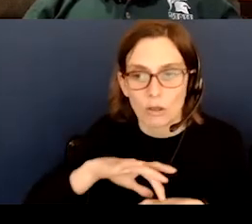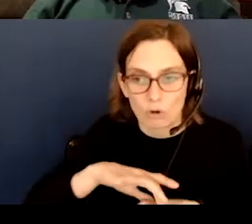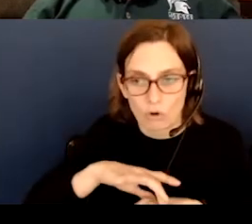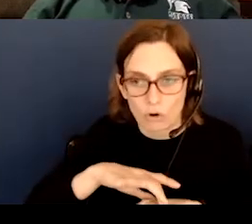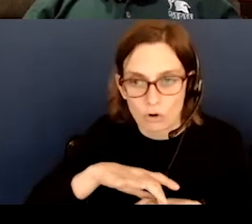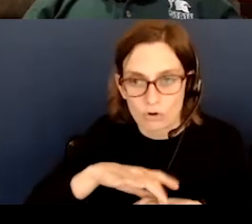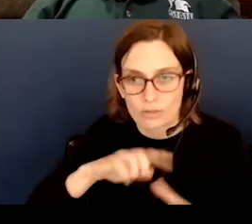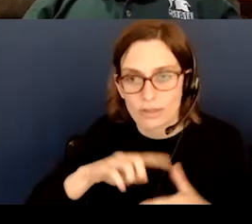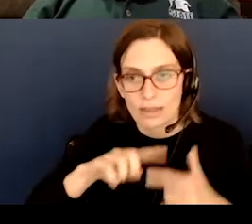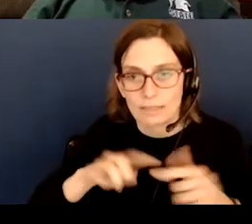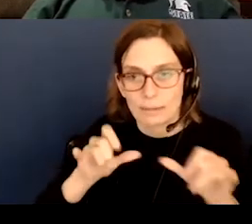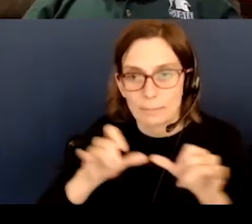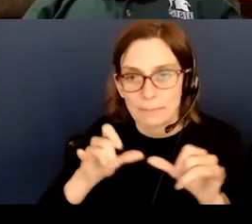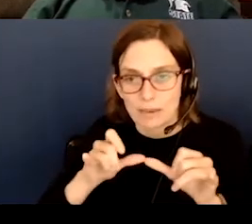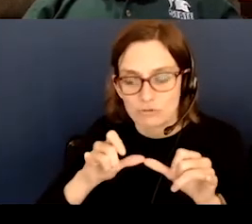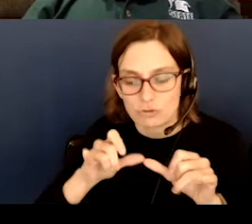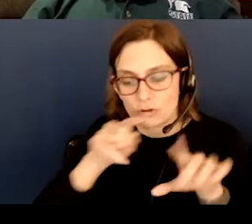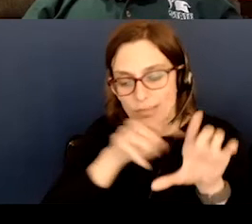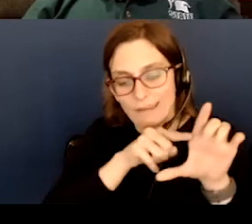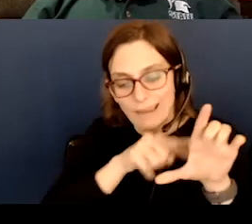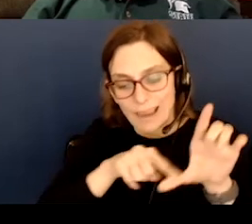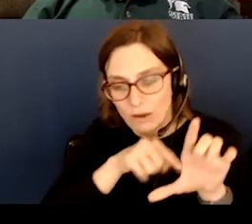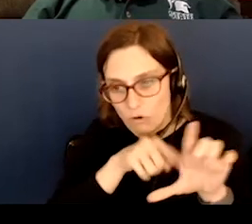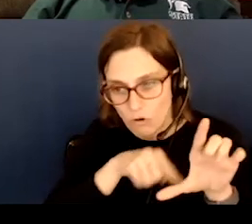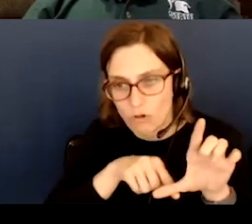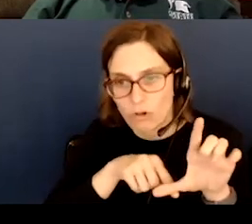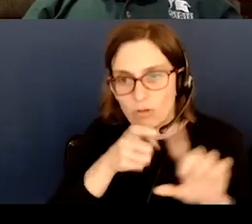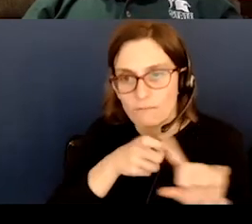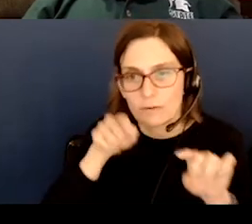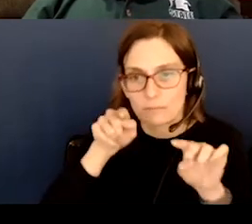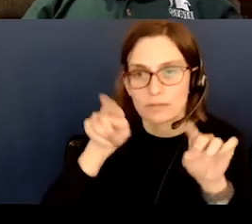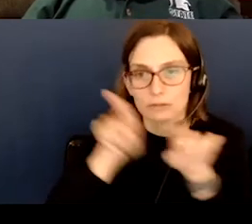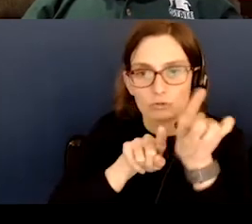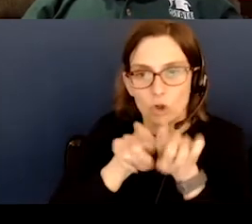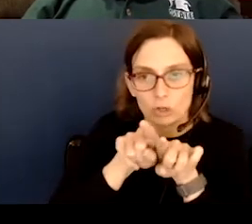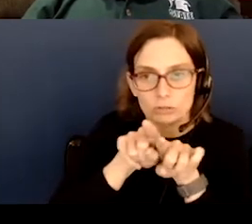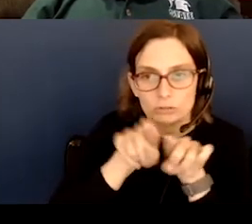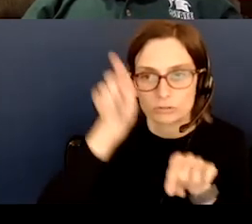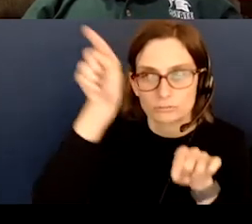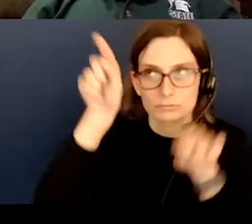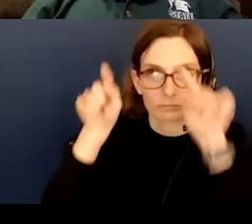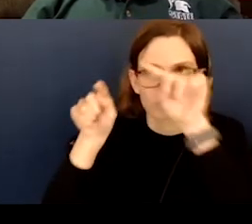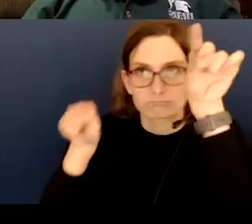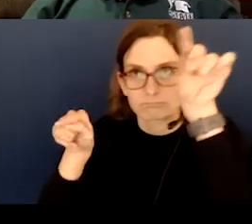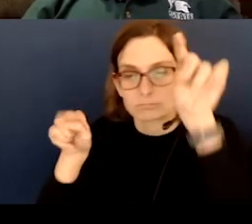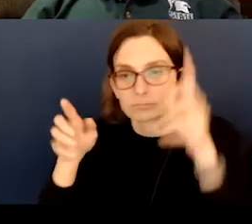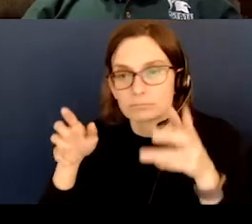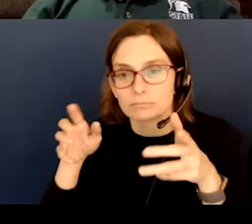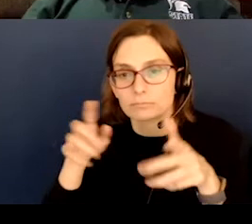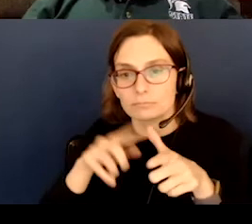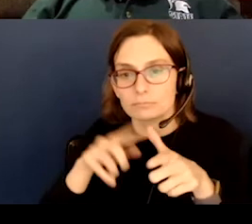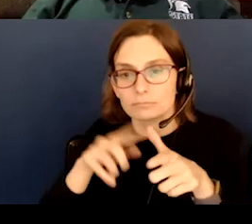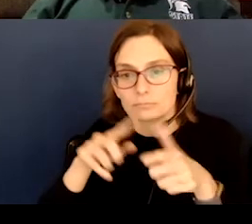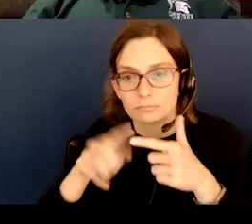from this star to that star, that angle, and if we know this